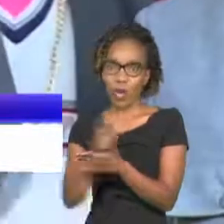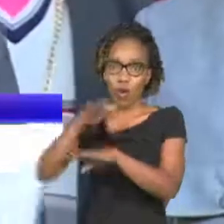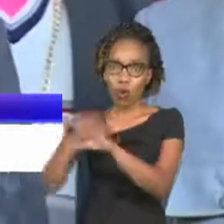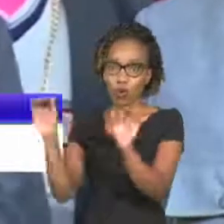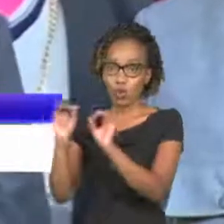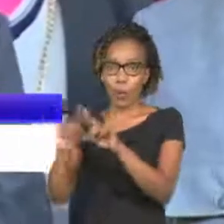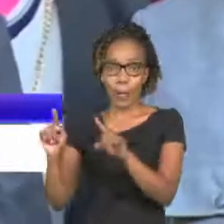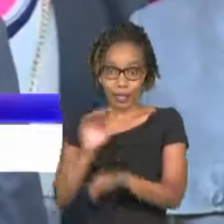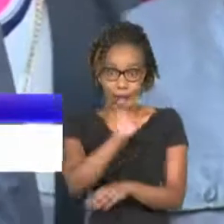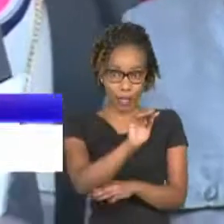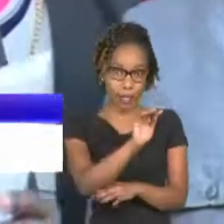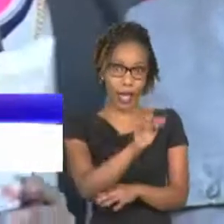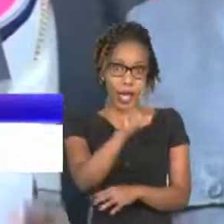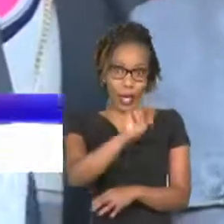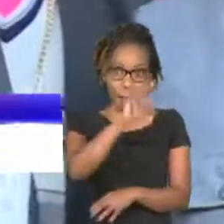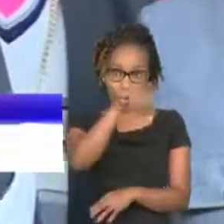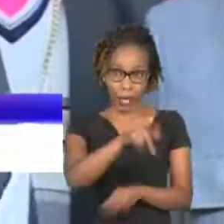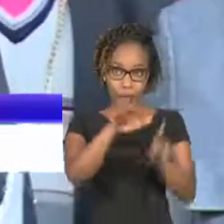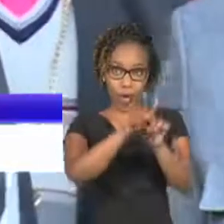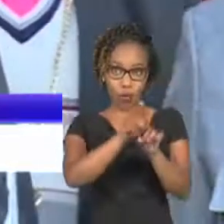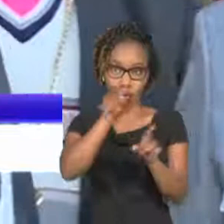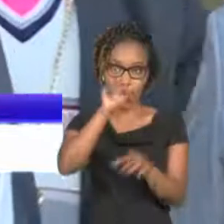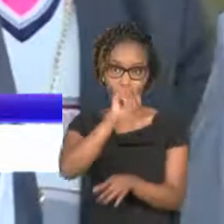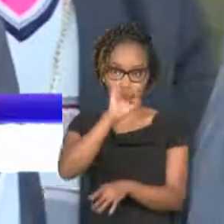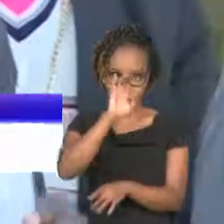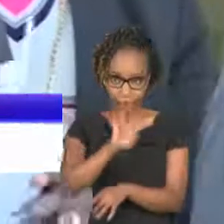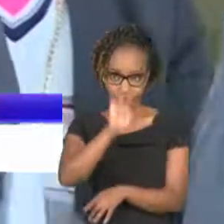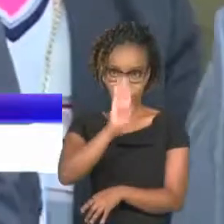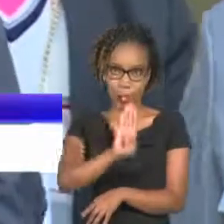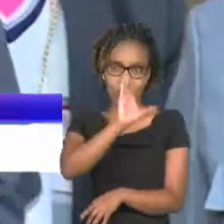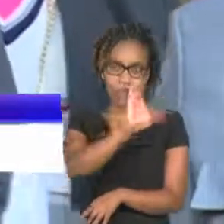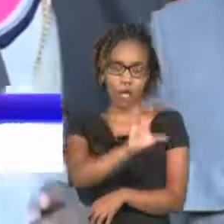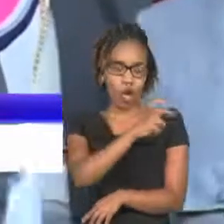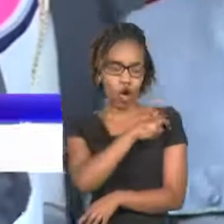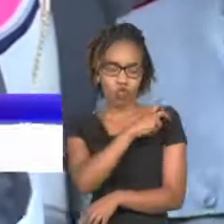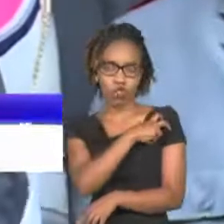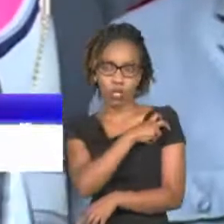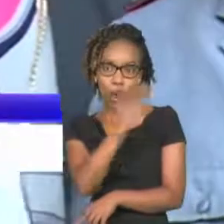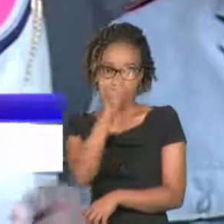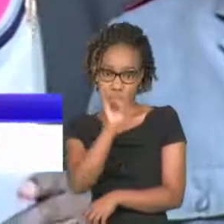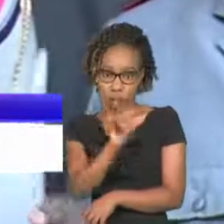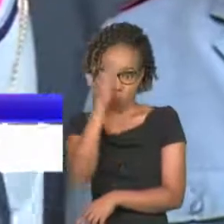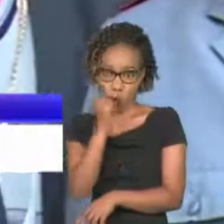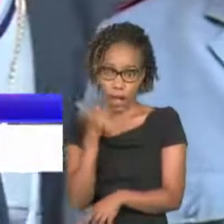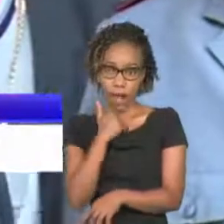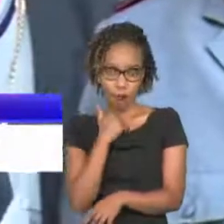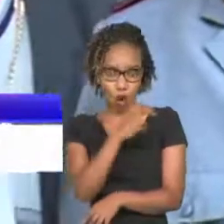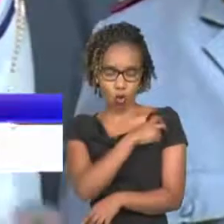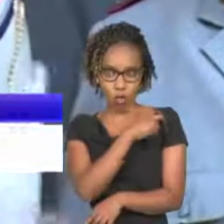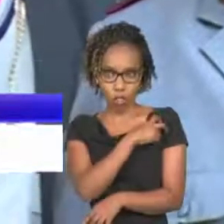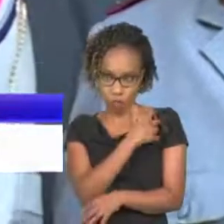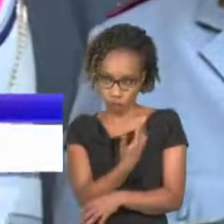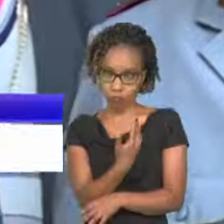the members of parliament and the electoral boundaries commission to consult and that is why we are saying that there be consultation